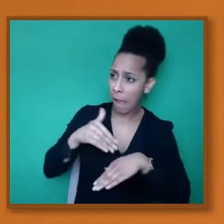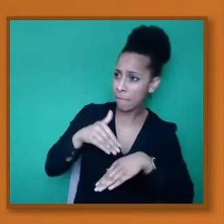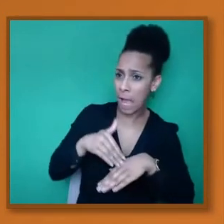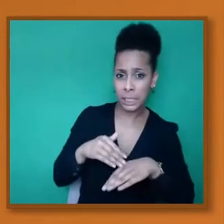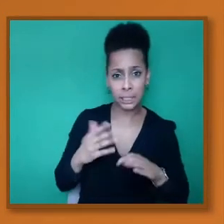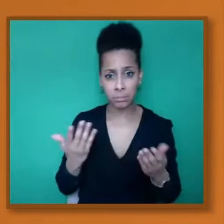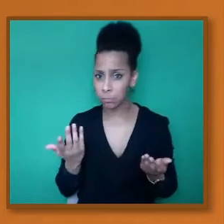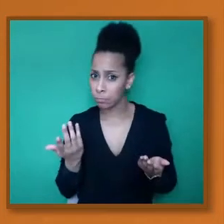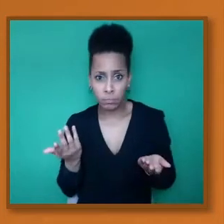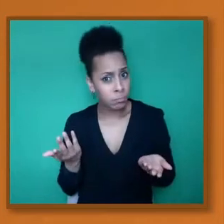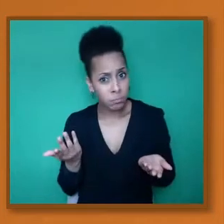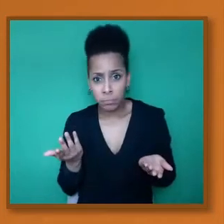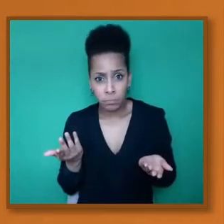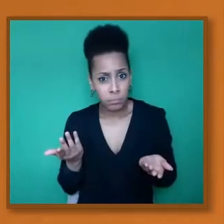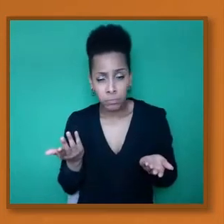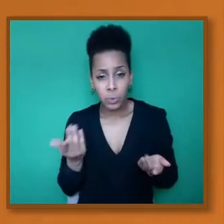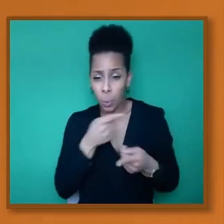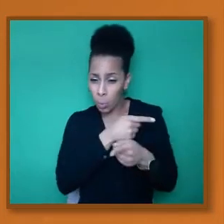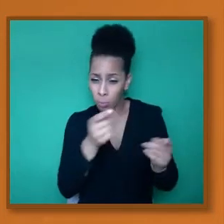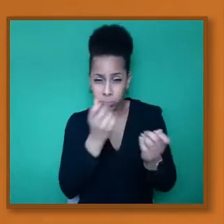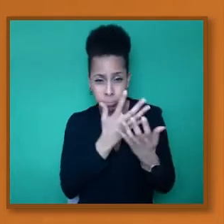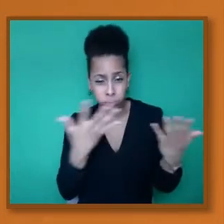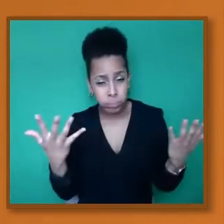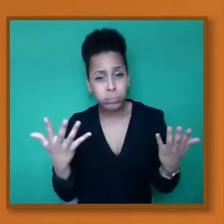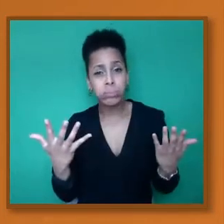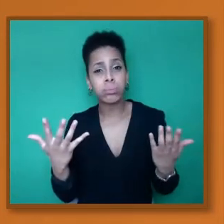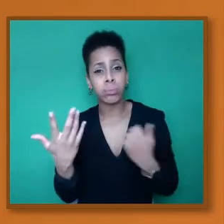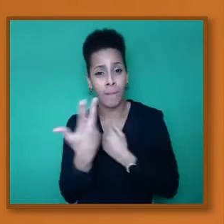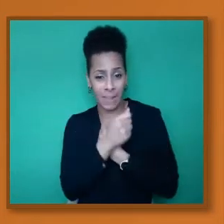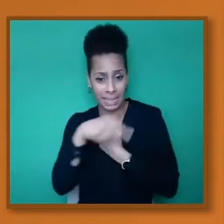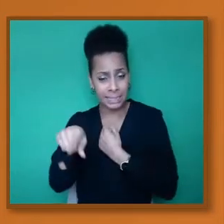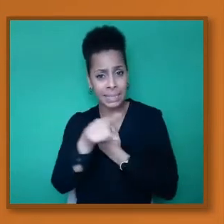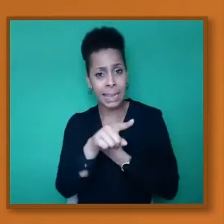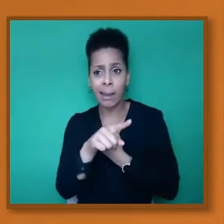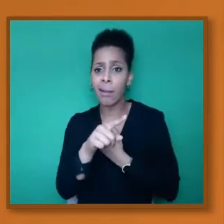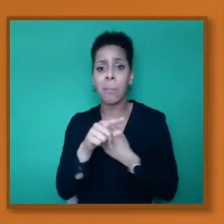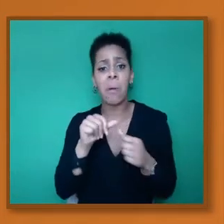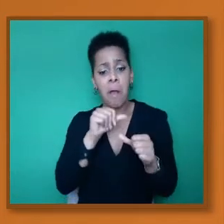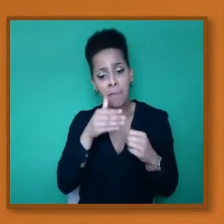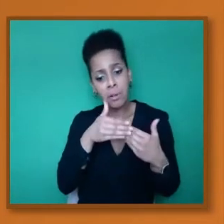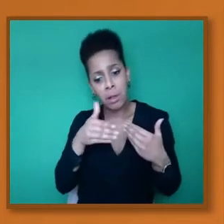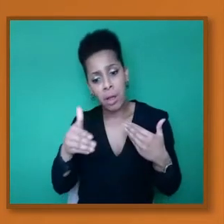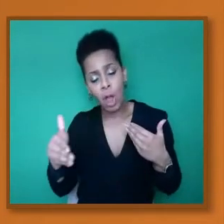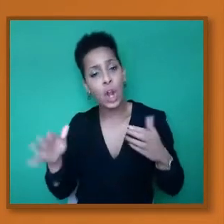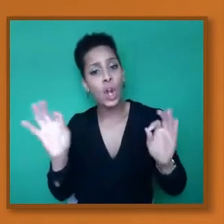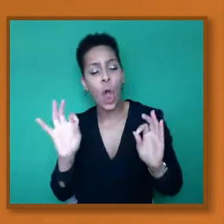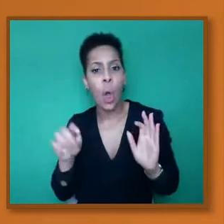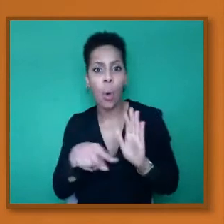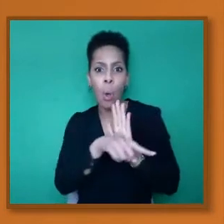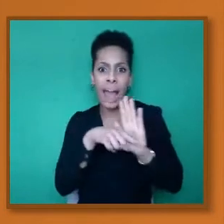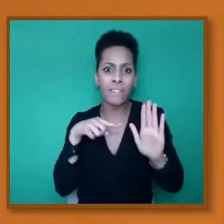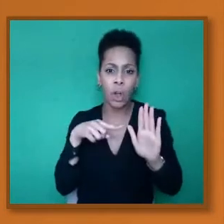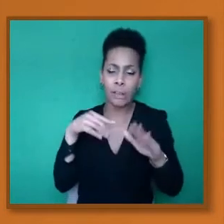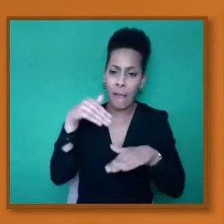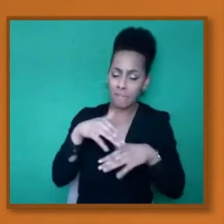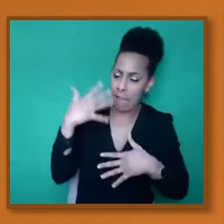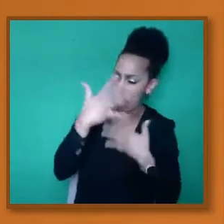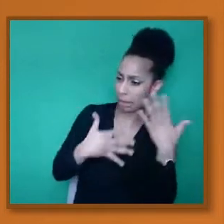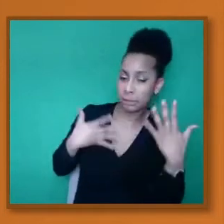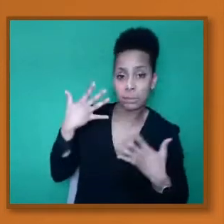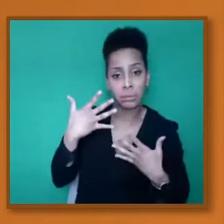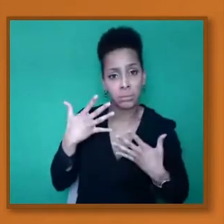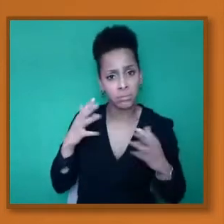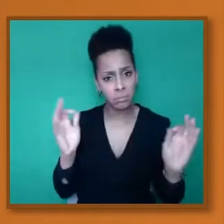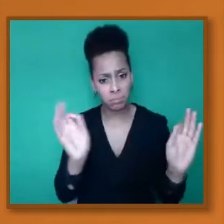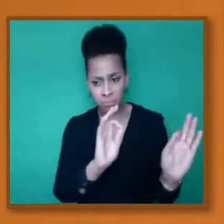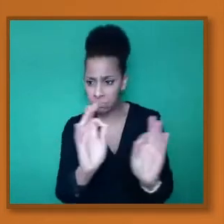the vaccine and not coming down with any adverse effects that the safety precautions are quite good. As